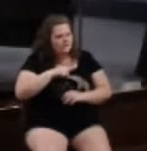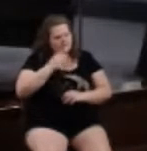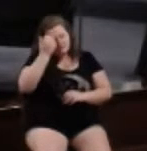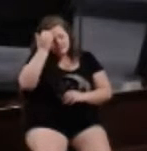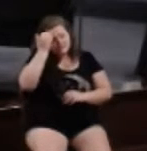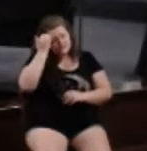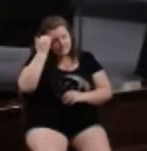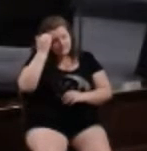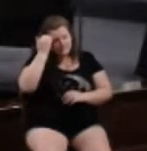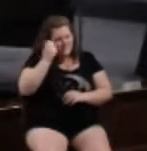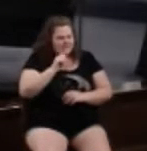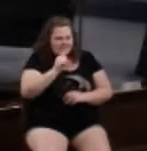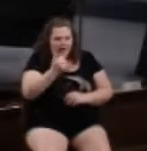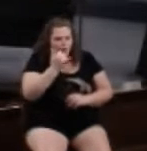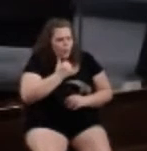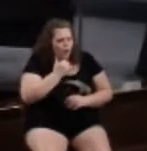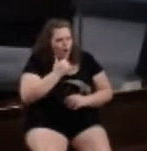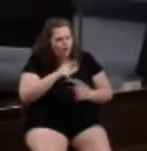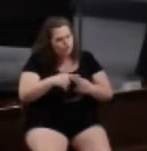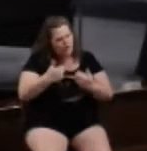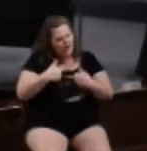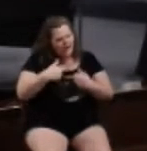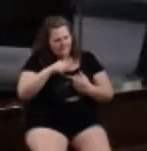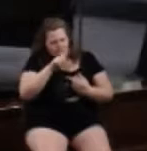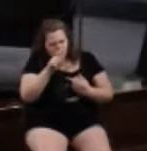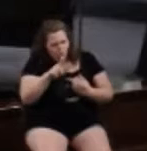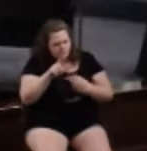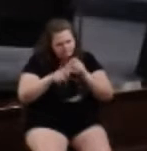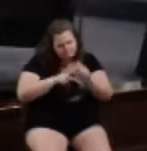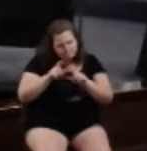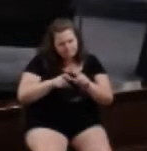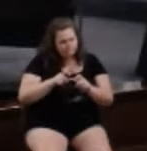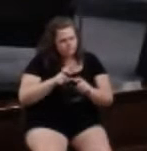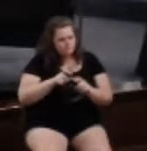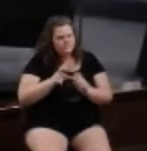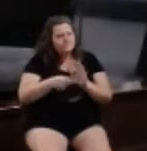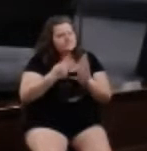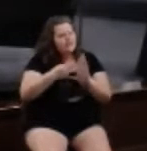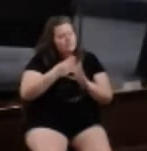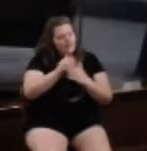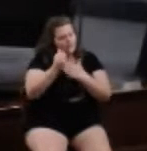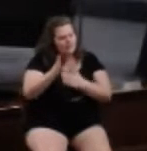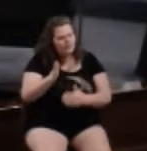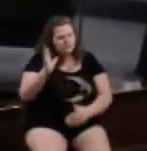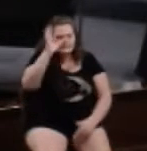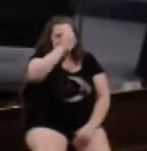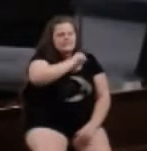not wrong to bring questions. Sometimes leaders miss things.